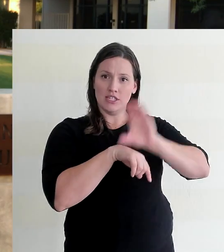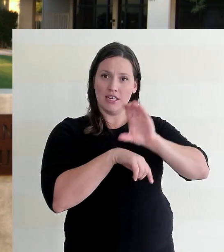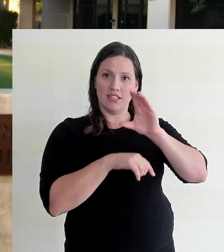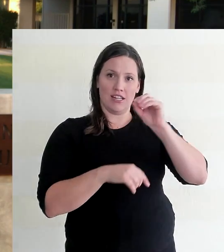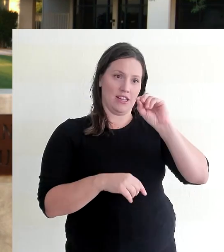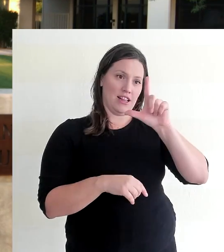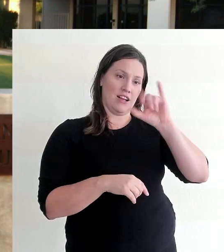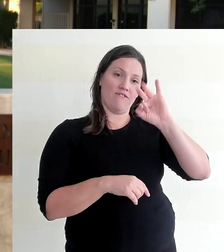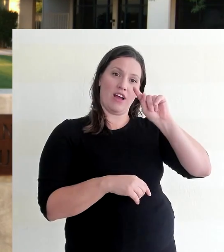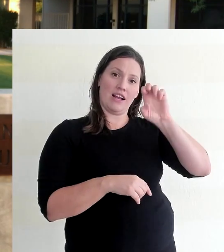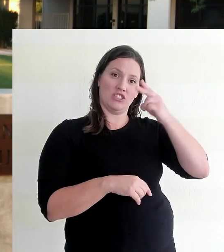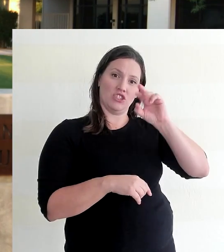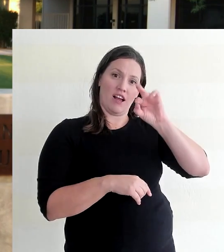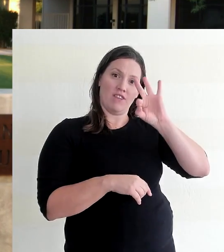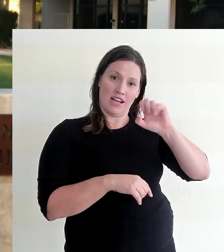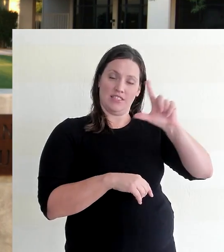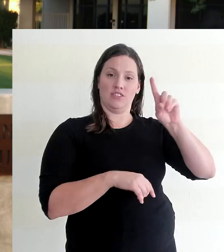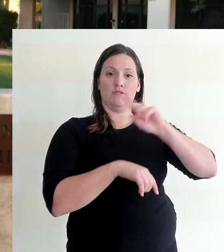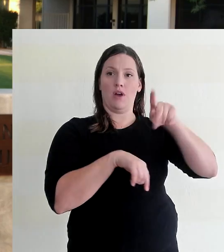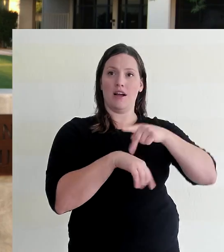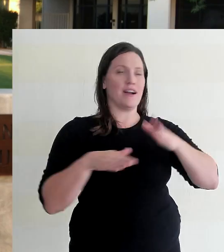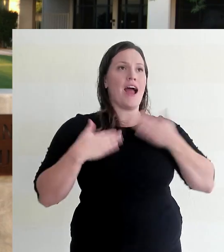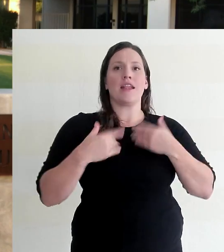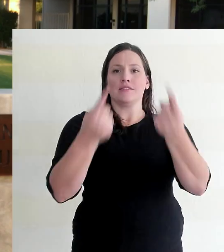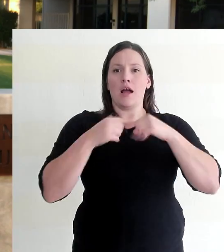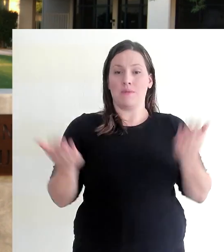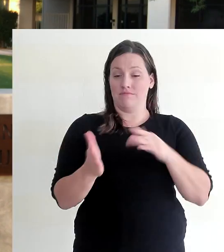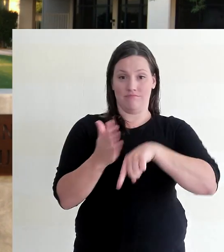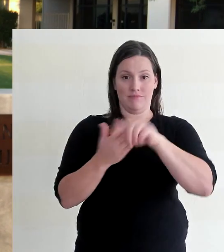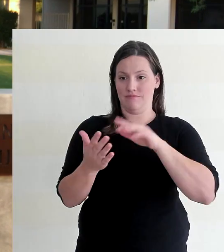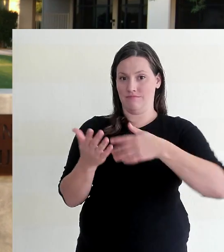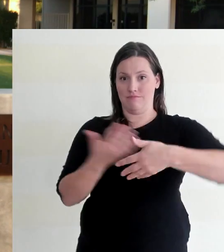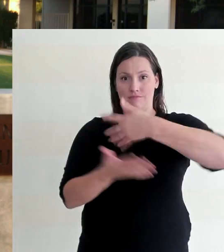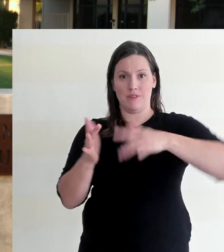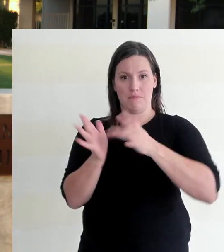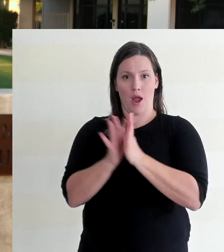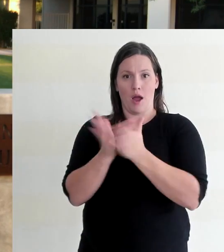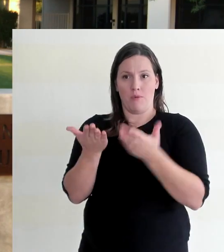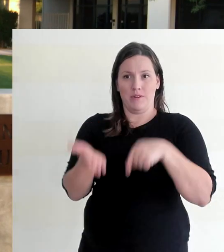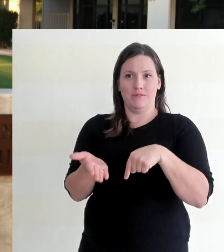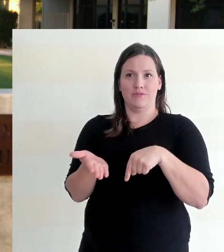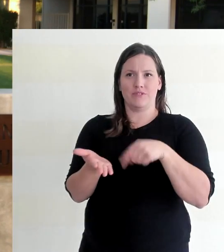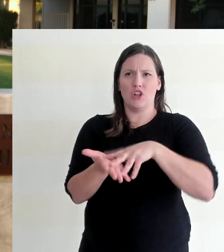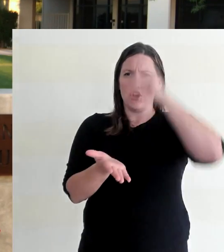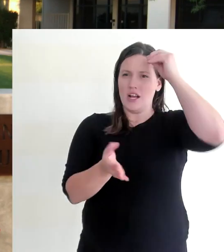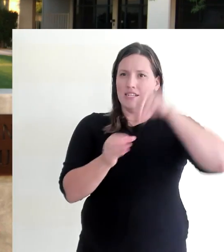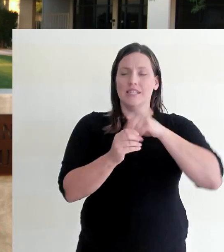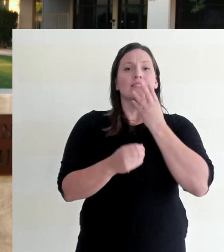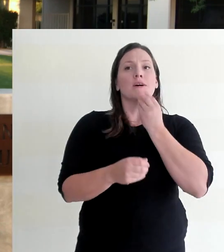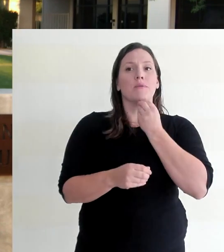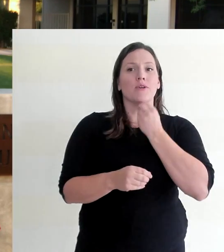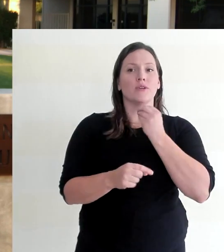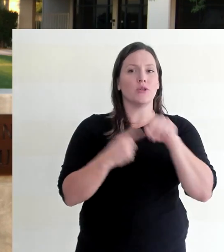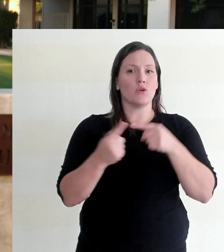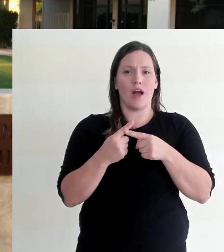Today we're gathering around the Word of God to celebrate God's goodness and grace to us in the Lord Jesus Christ. We learned in the book of Hebrews